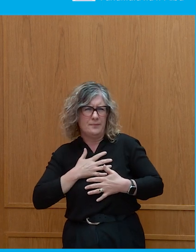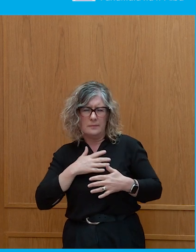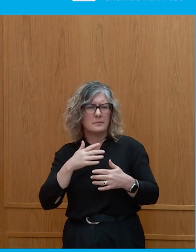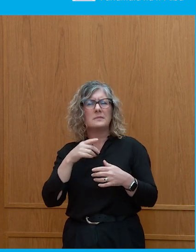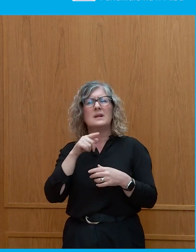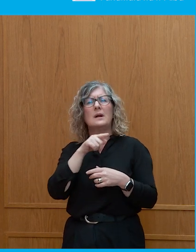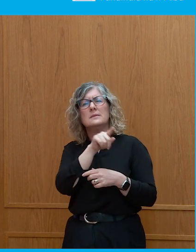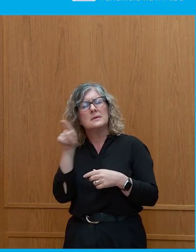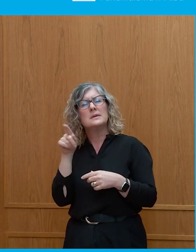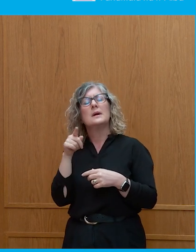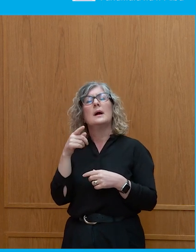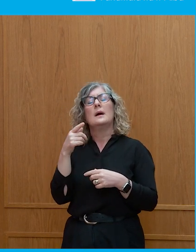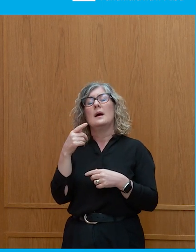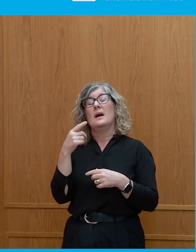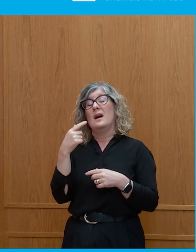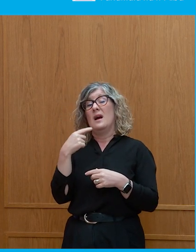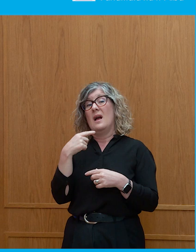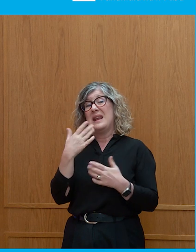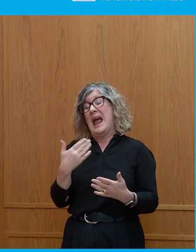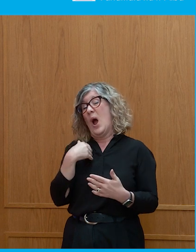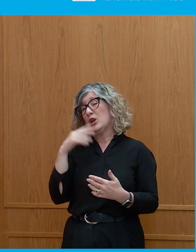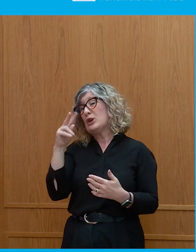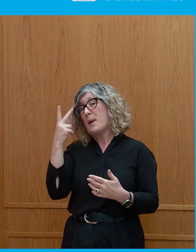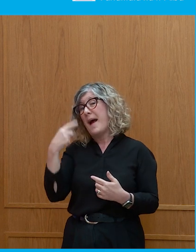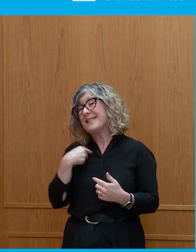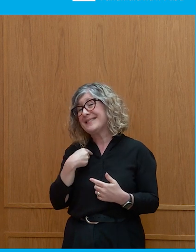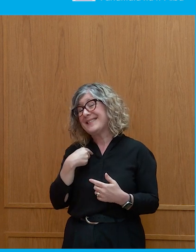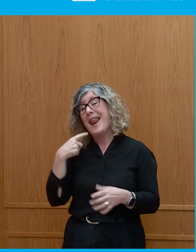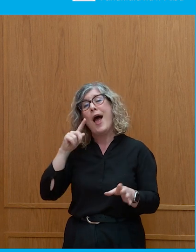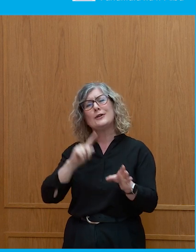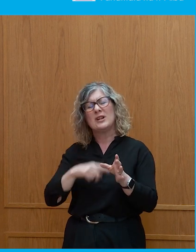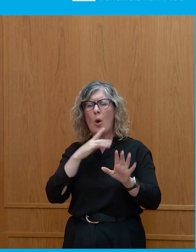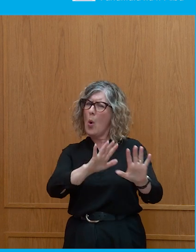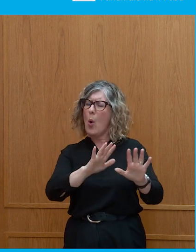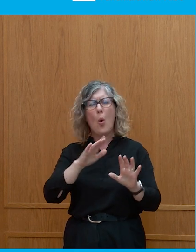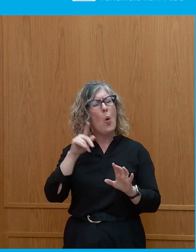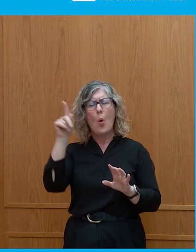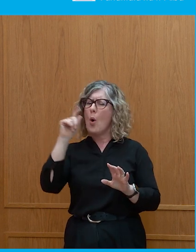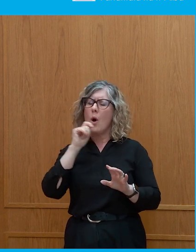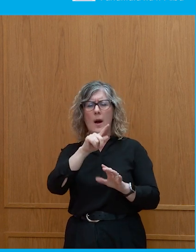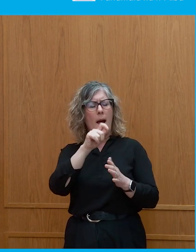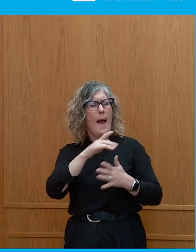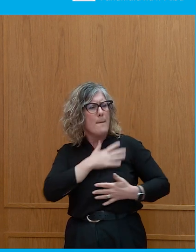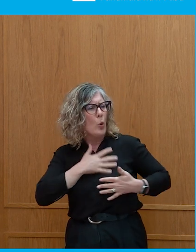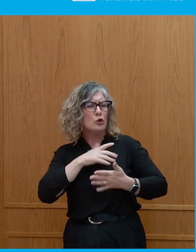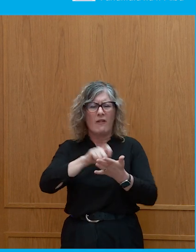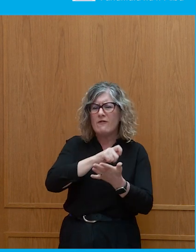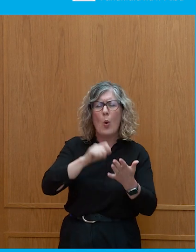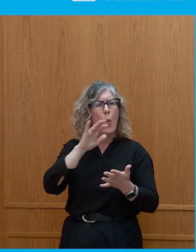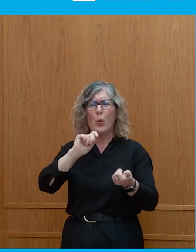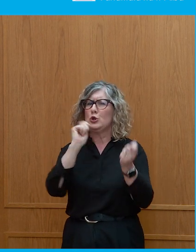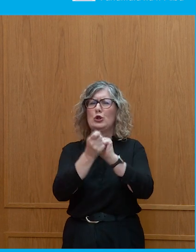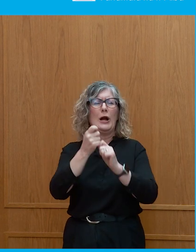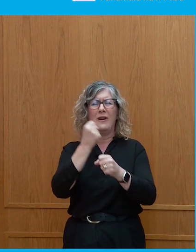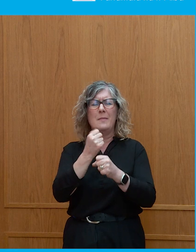And I have to revise that philosophy because I think this year, at least in the U.S., it's not an election about policy. It's an election about sort of this